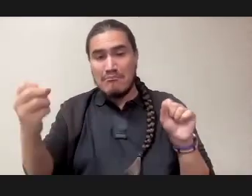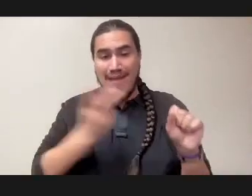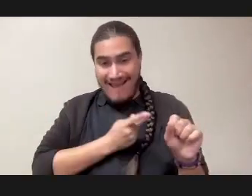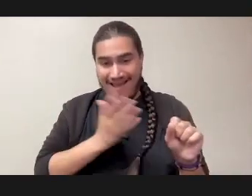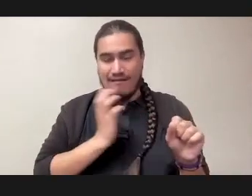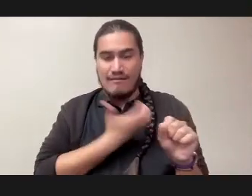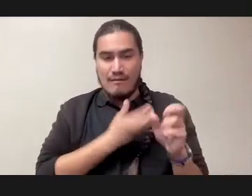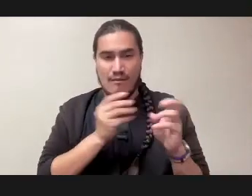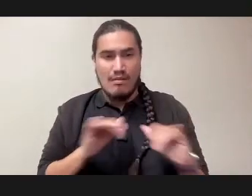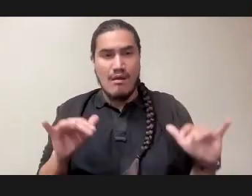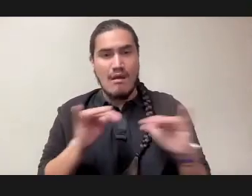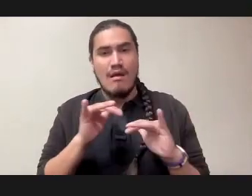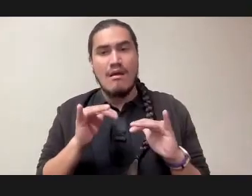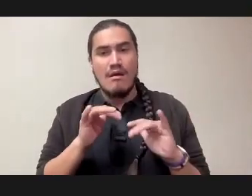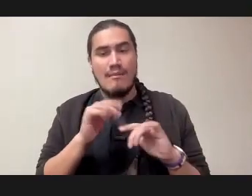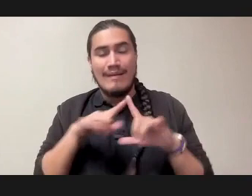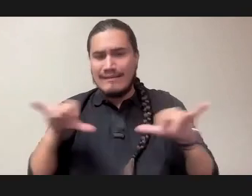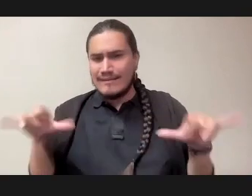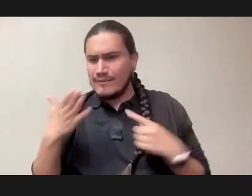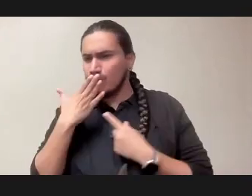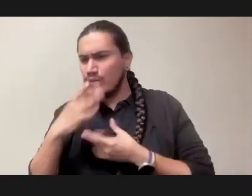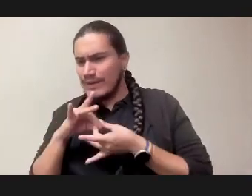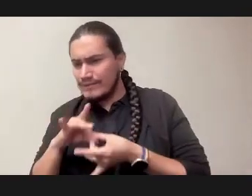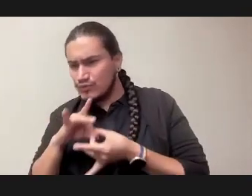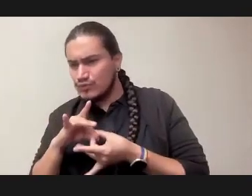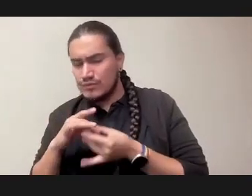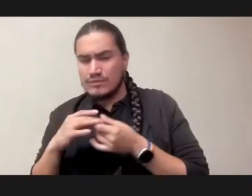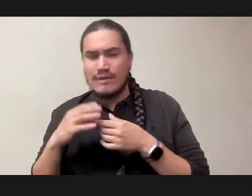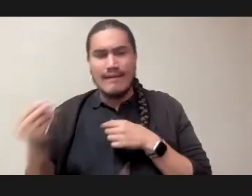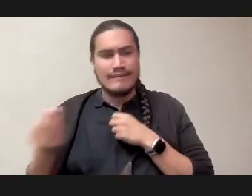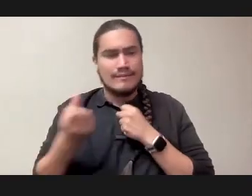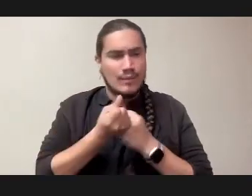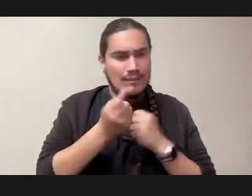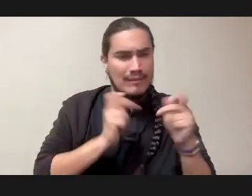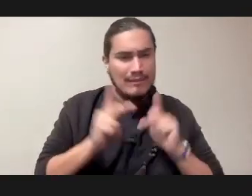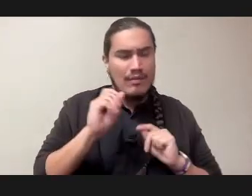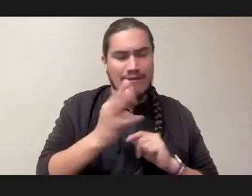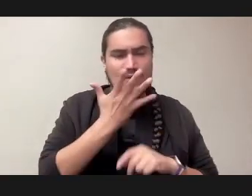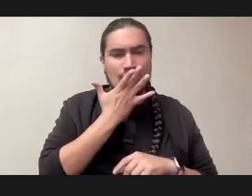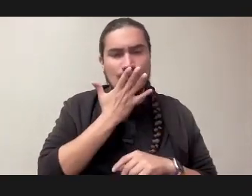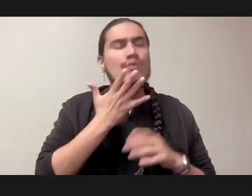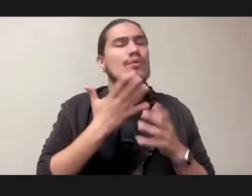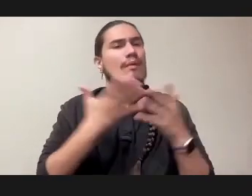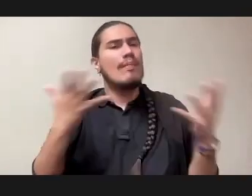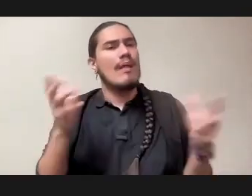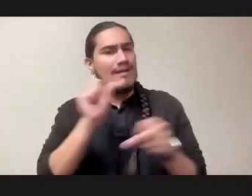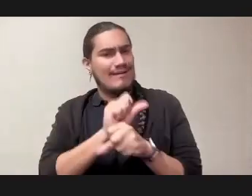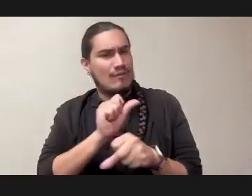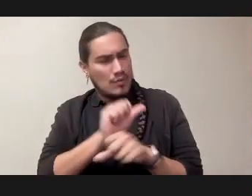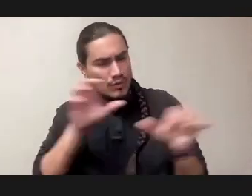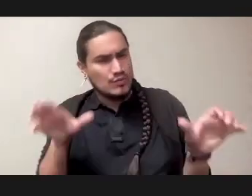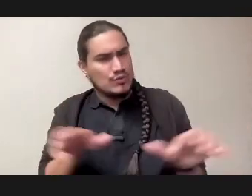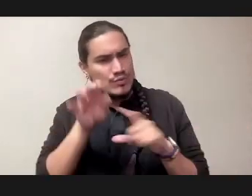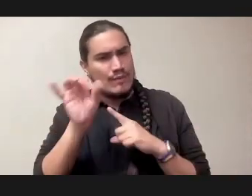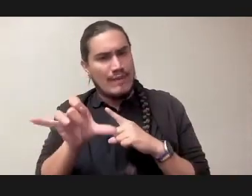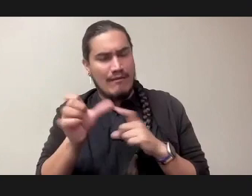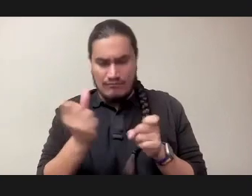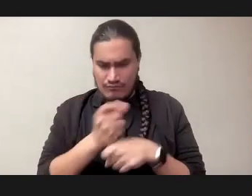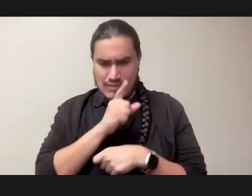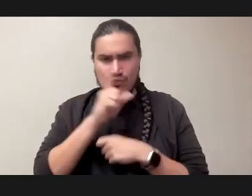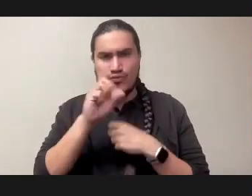and be in good relations? And I think there are examples of that, but we have a lot of work to do to try to make something like that